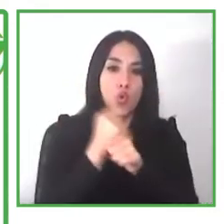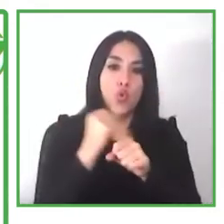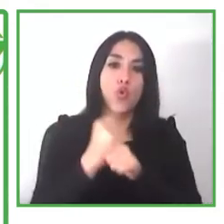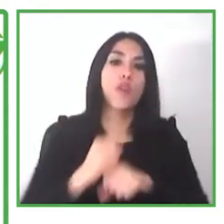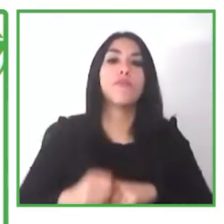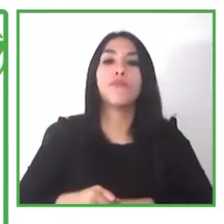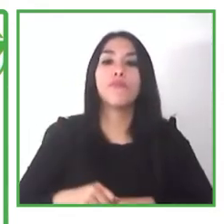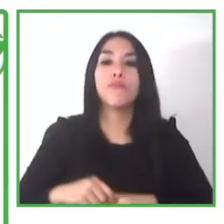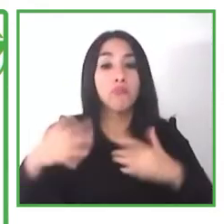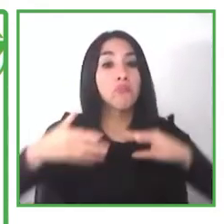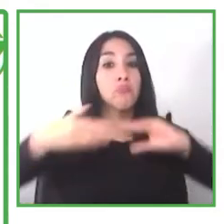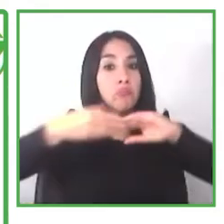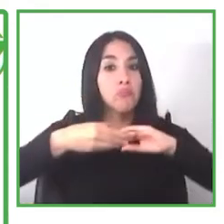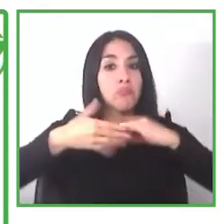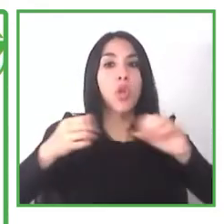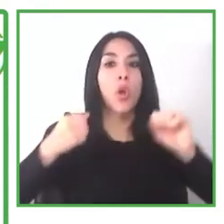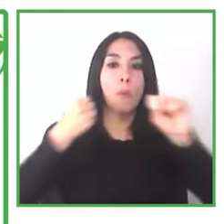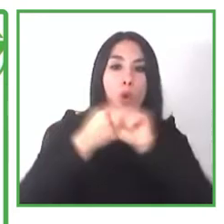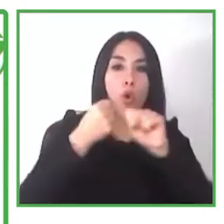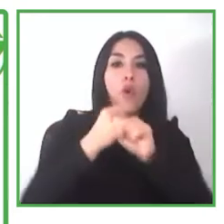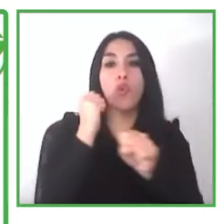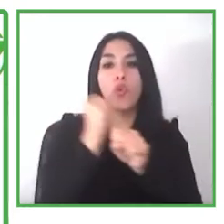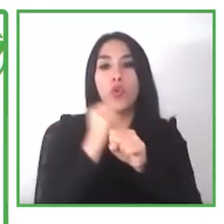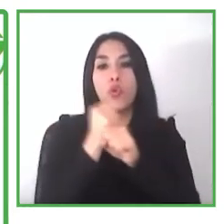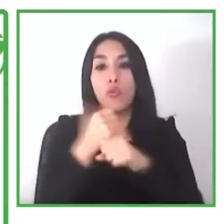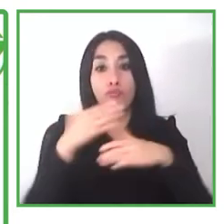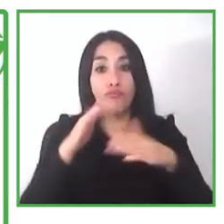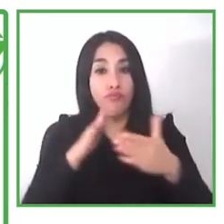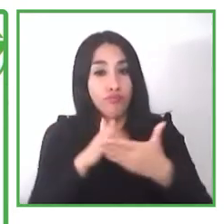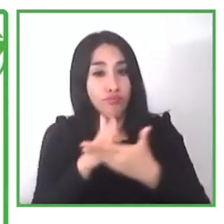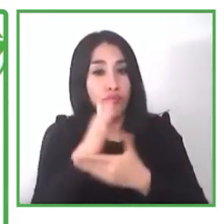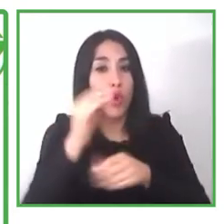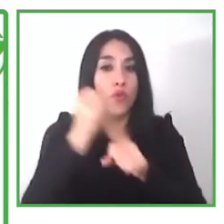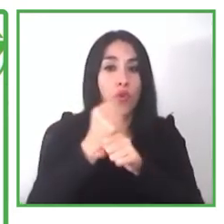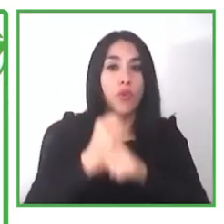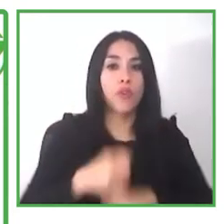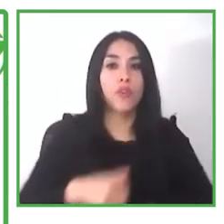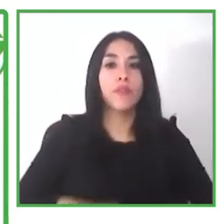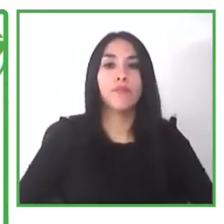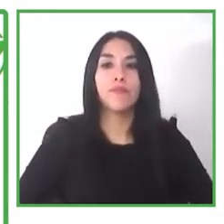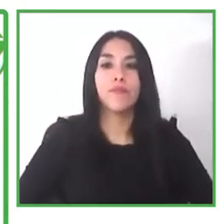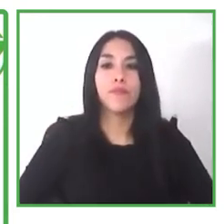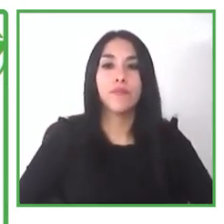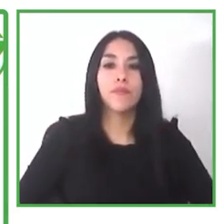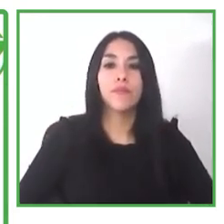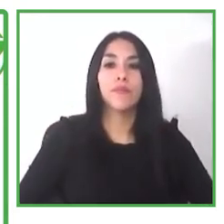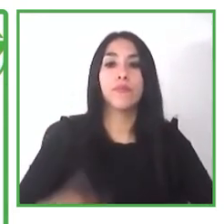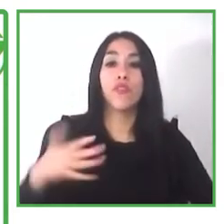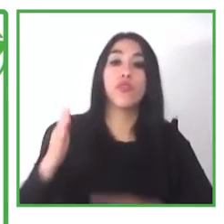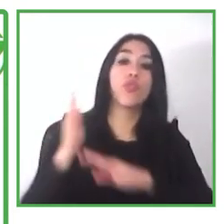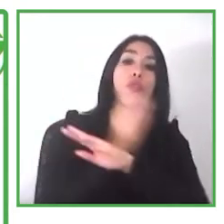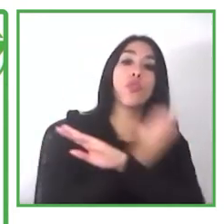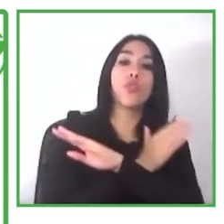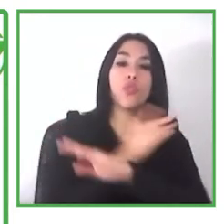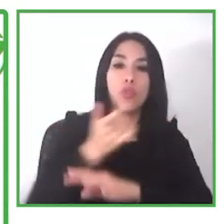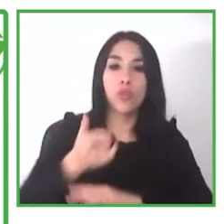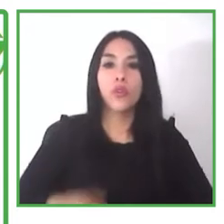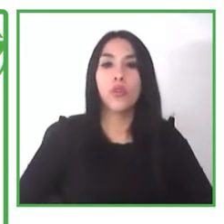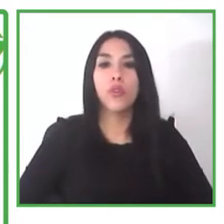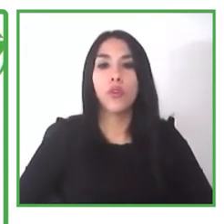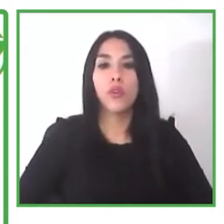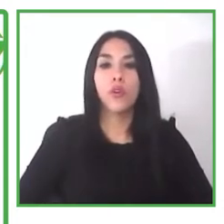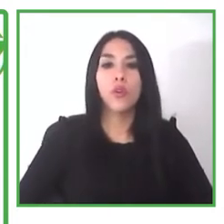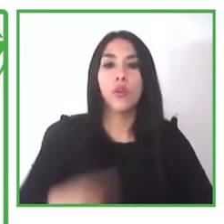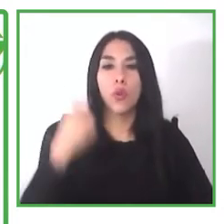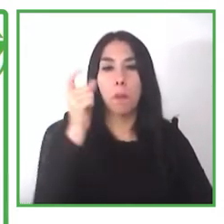and by the time the expression or the concept the model a person center